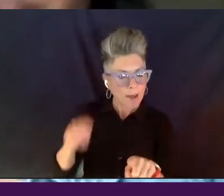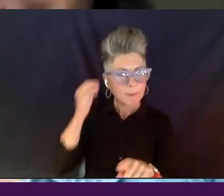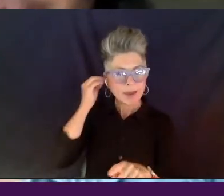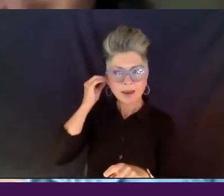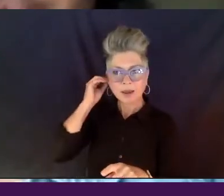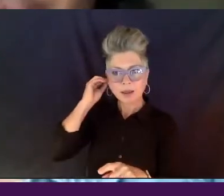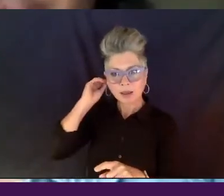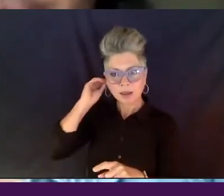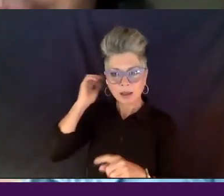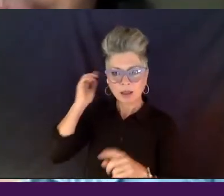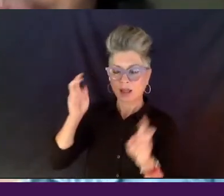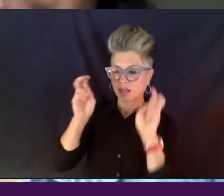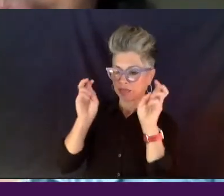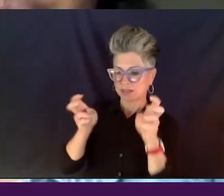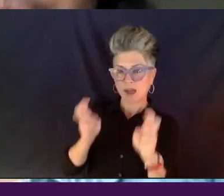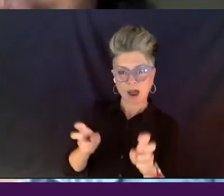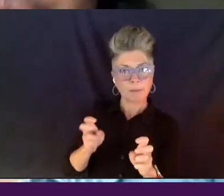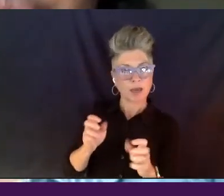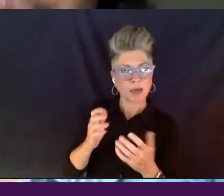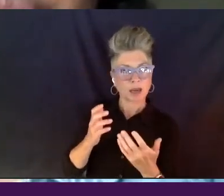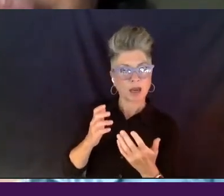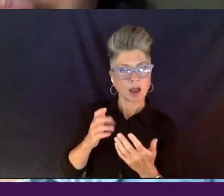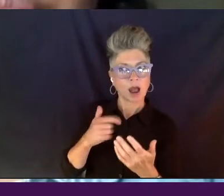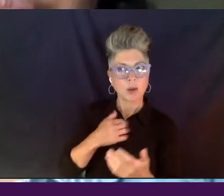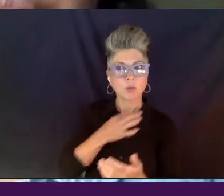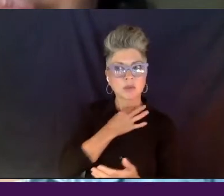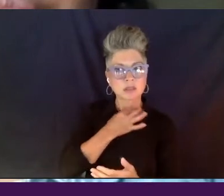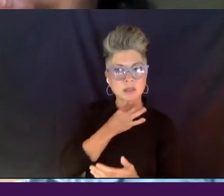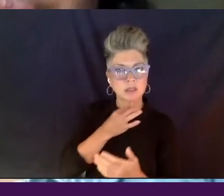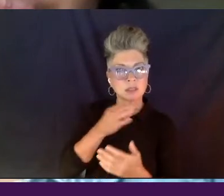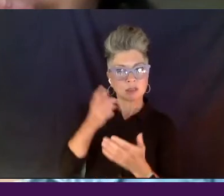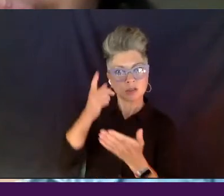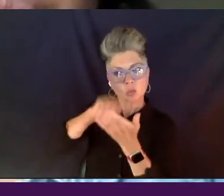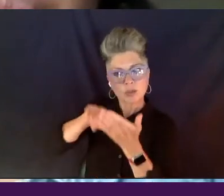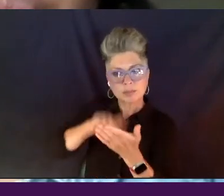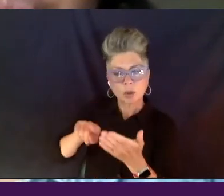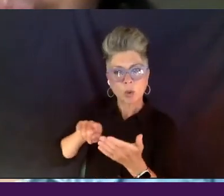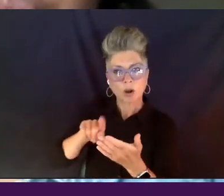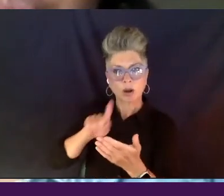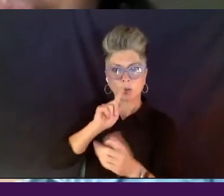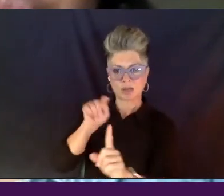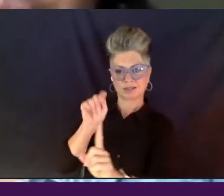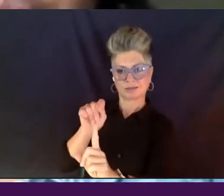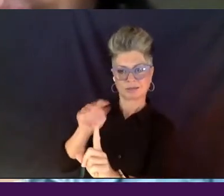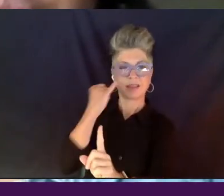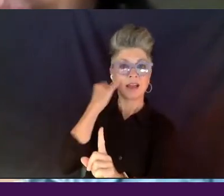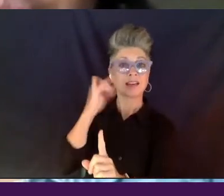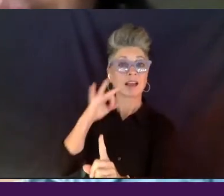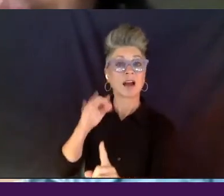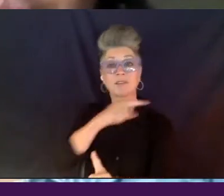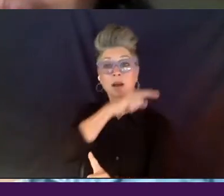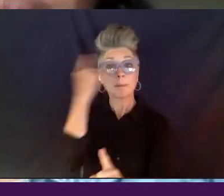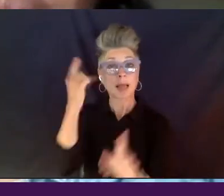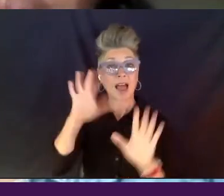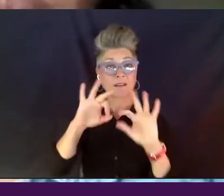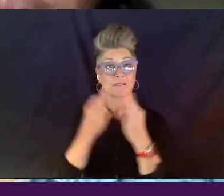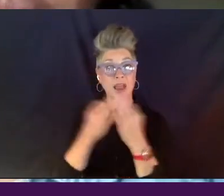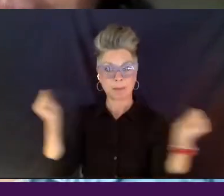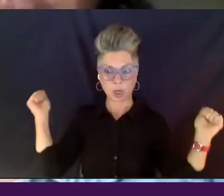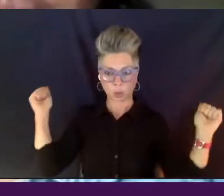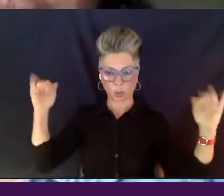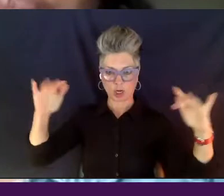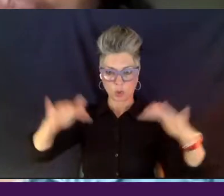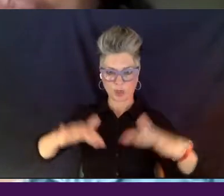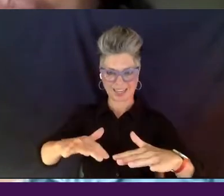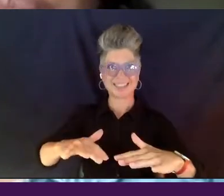the topic that I was interested in exploring, um, surrounded the, the idea of Black family reunions. And, um, while,